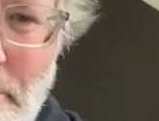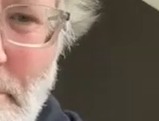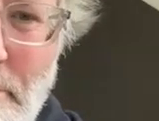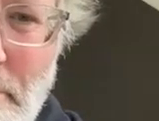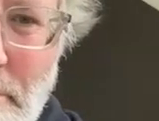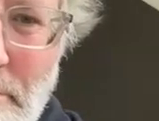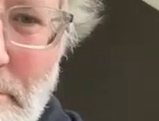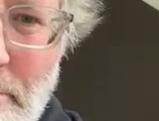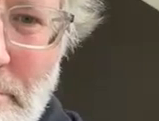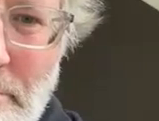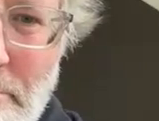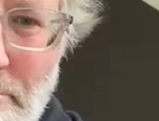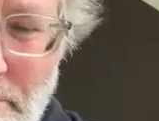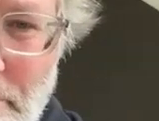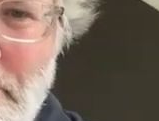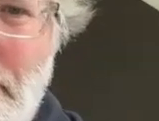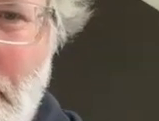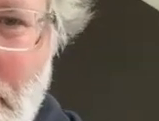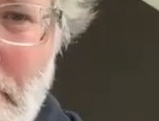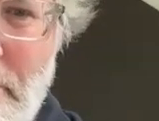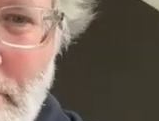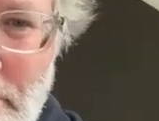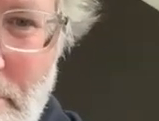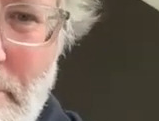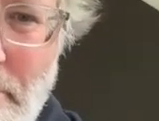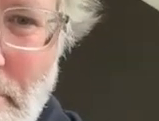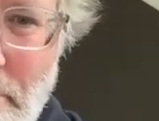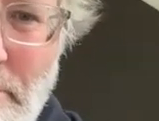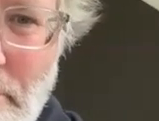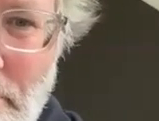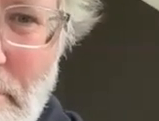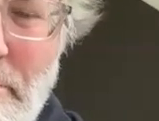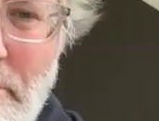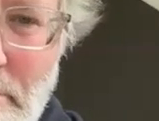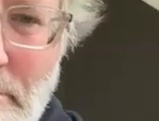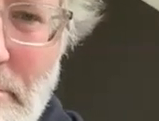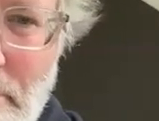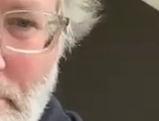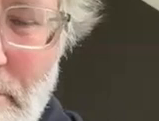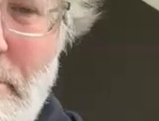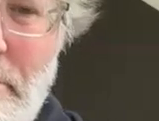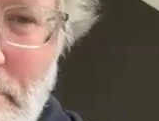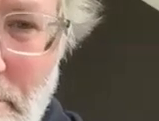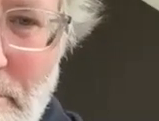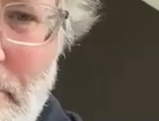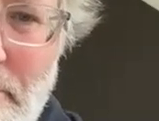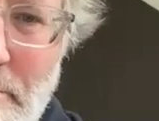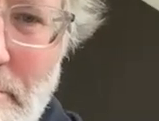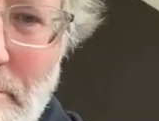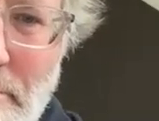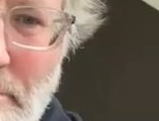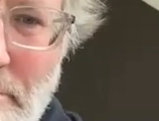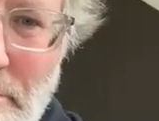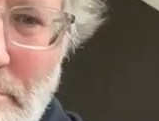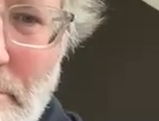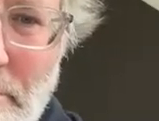that appears to celebrate the ongoing use of fossil fuels as essential to our lifestyle and